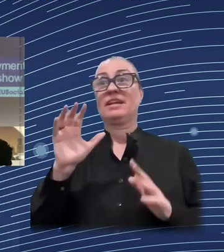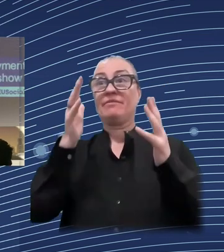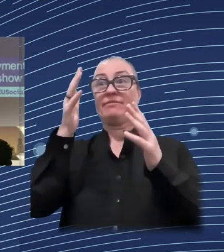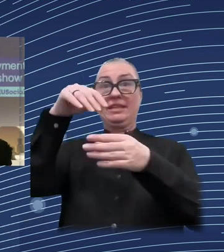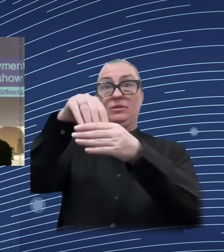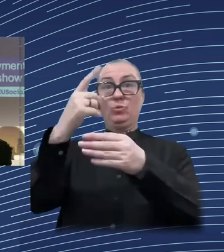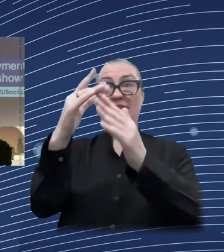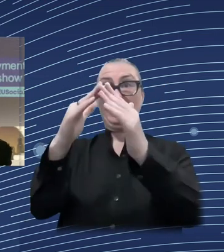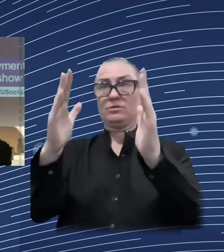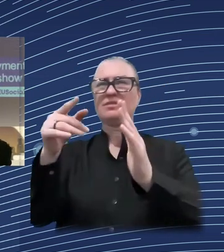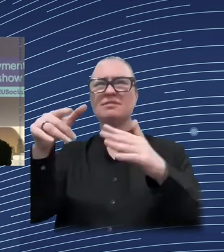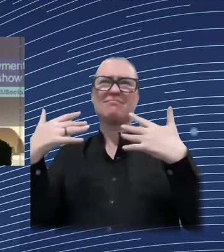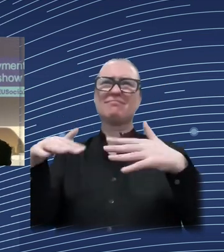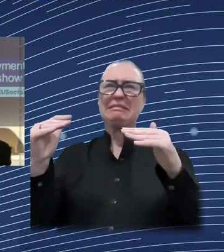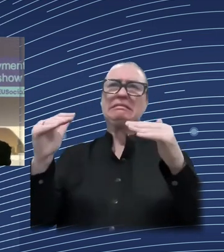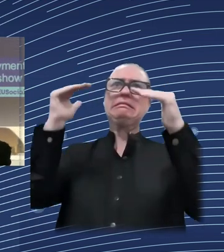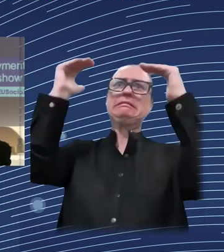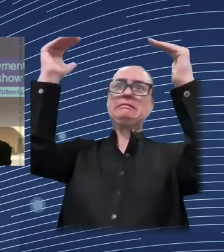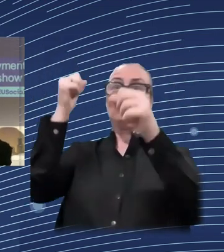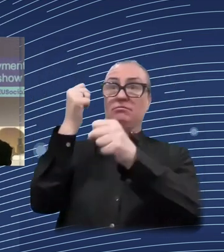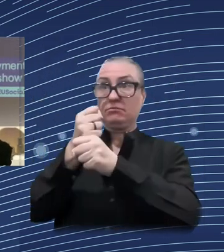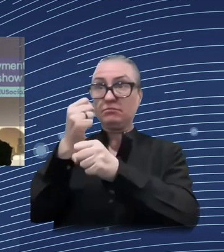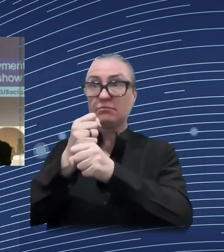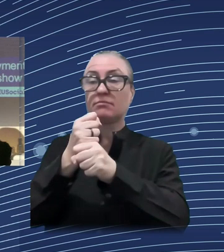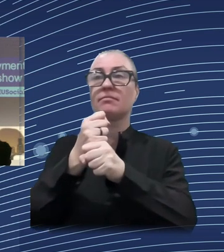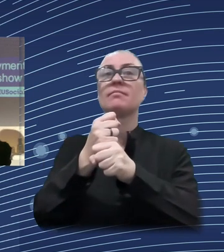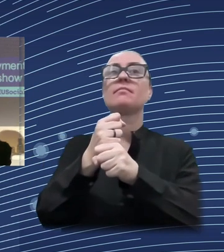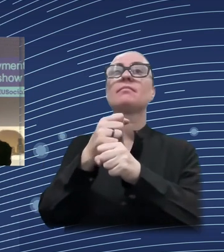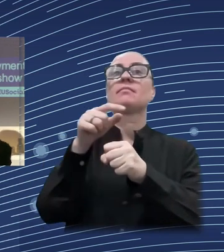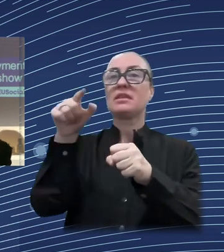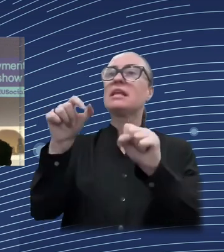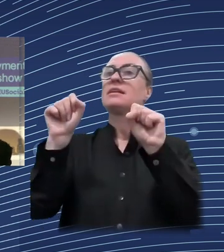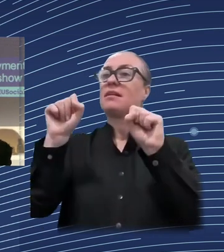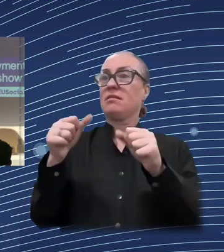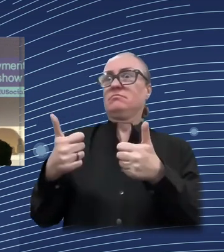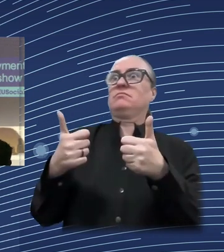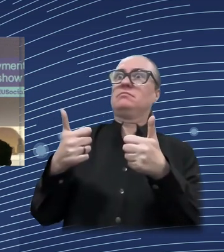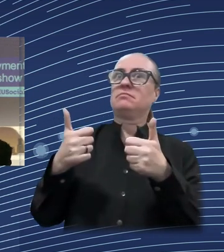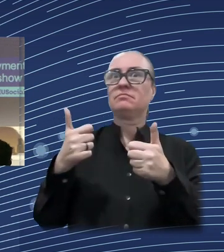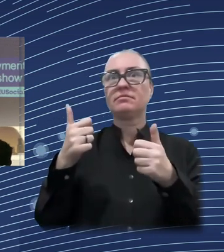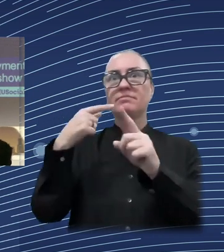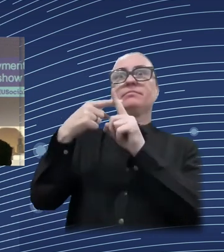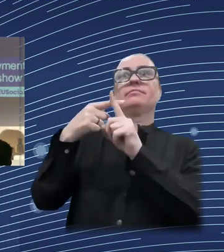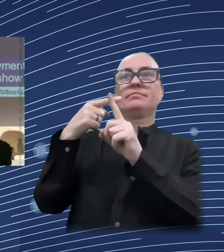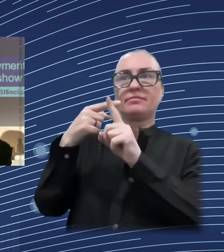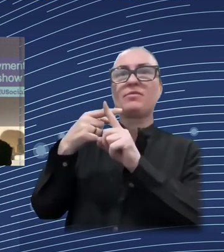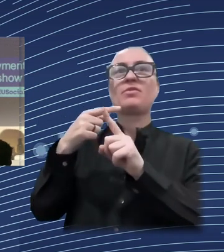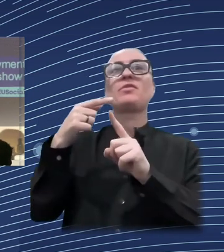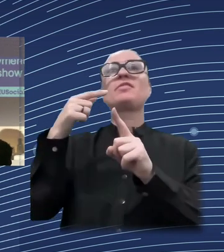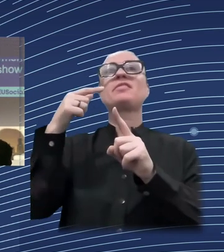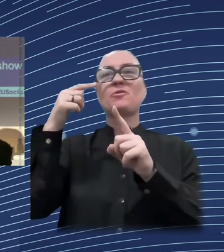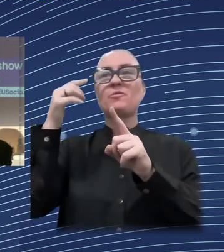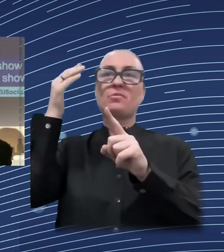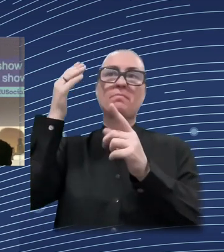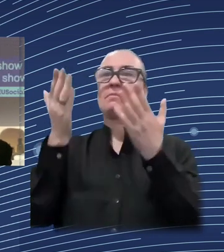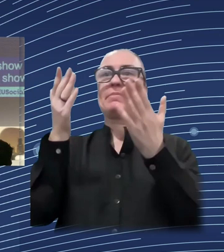why, let's say, an increase in wage inequality or a decrease in employment might not show up in our measure of income distribution